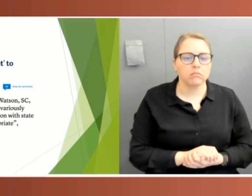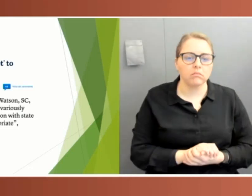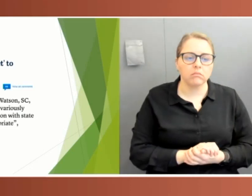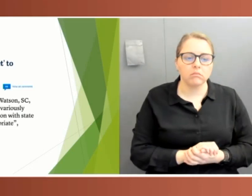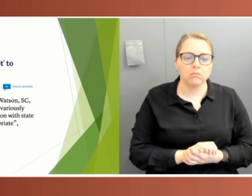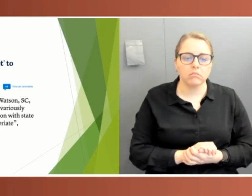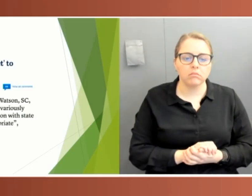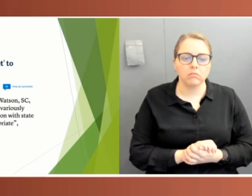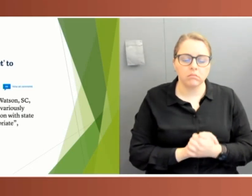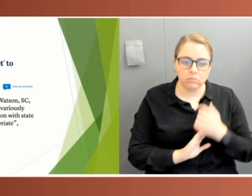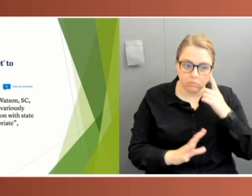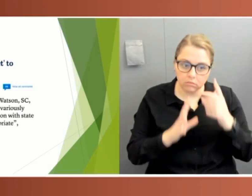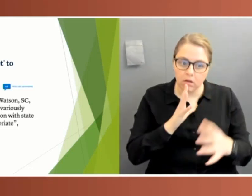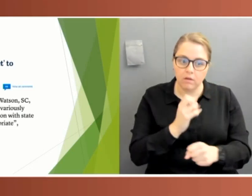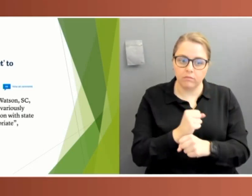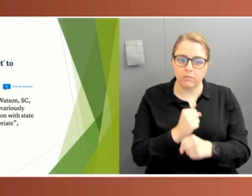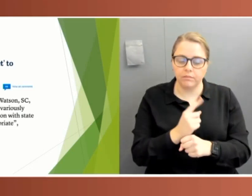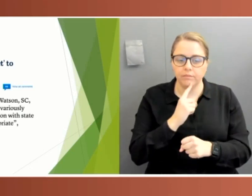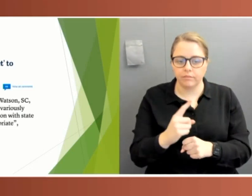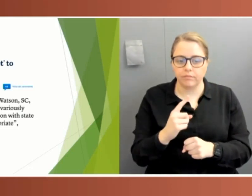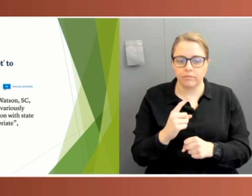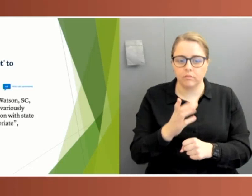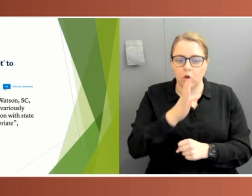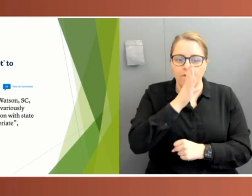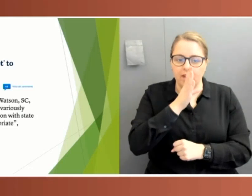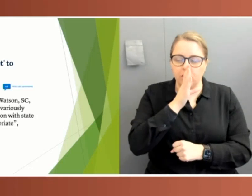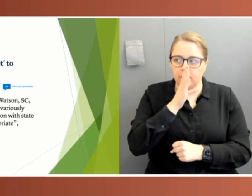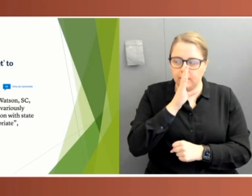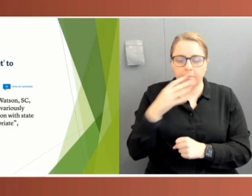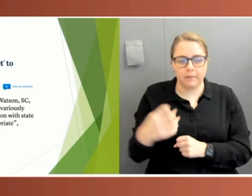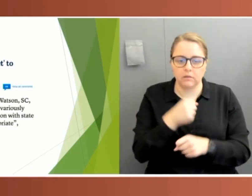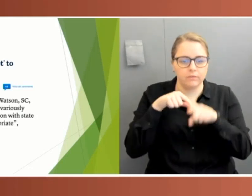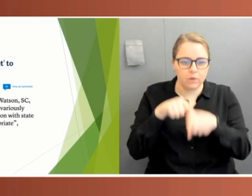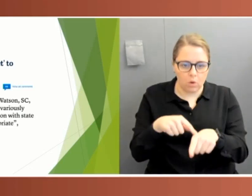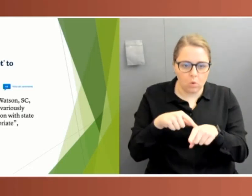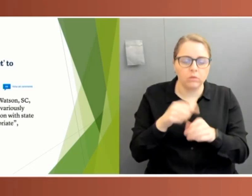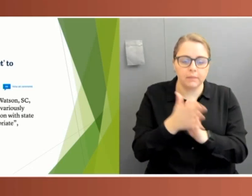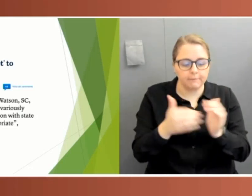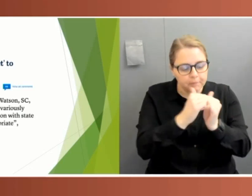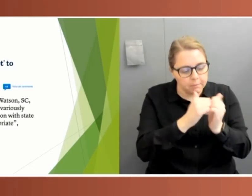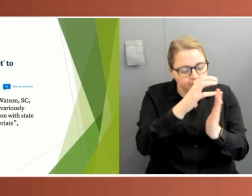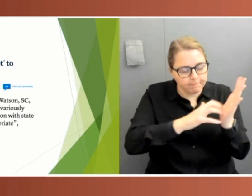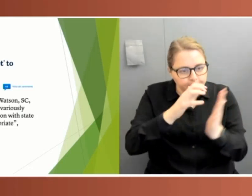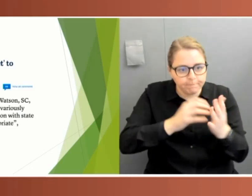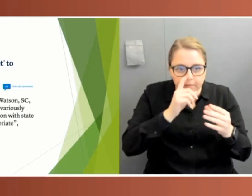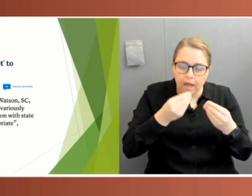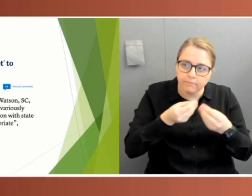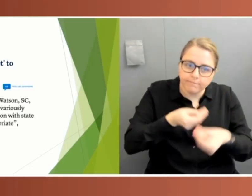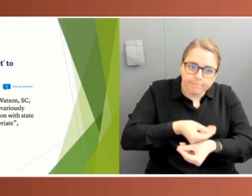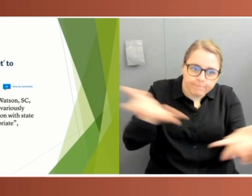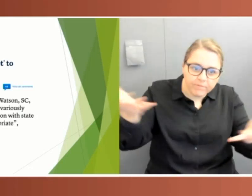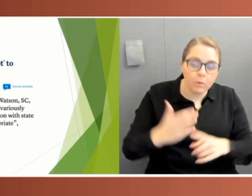confidentiality would apply to prevent deliberations and documents from being released. This meant that important documents that were previously published,